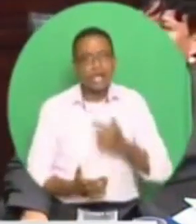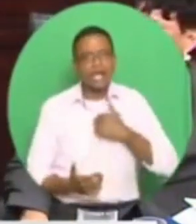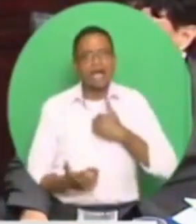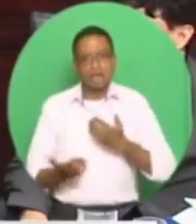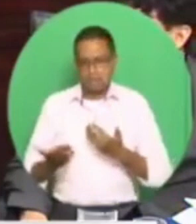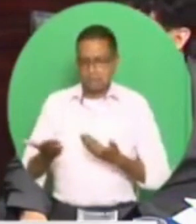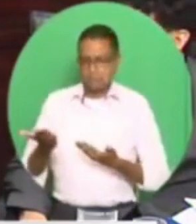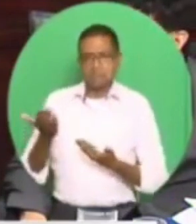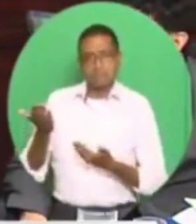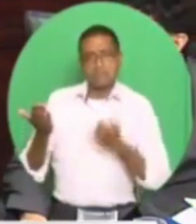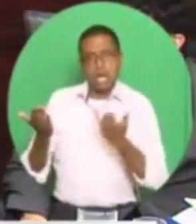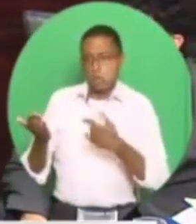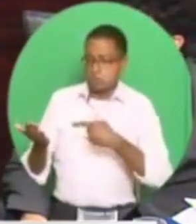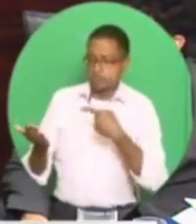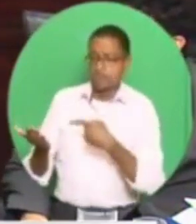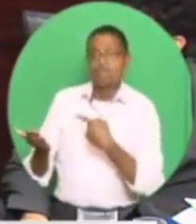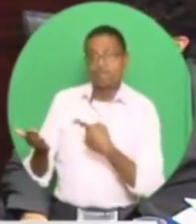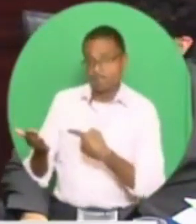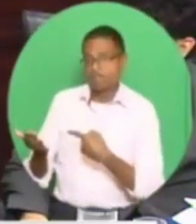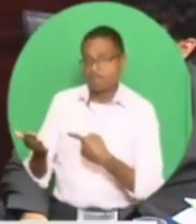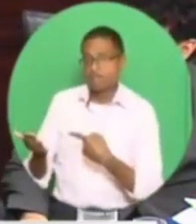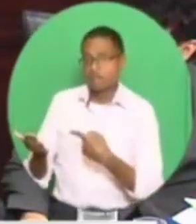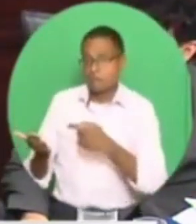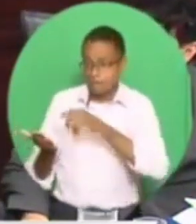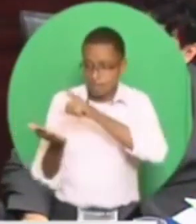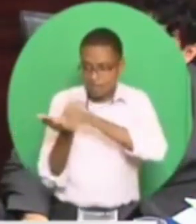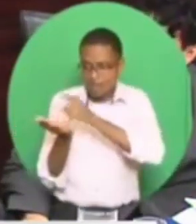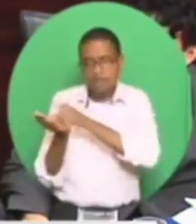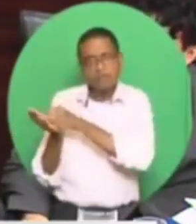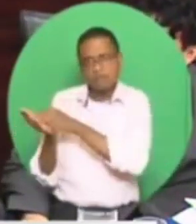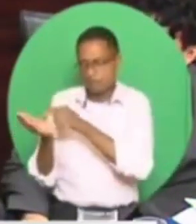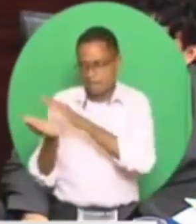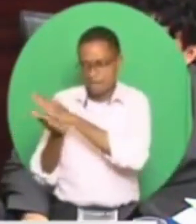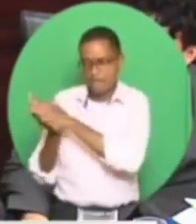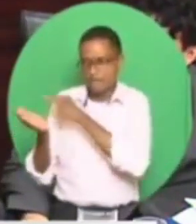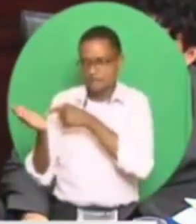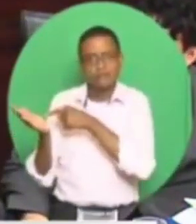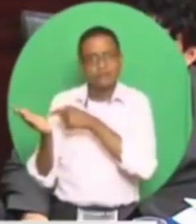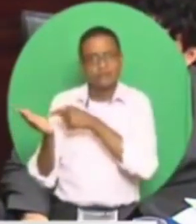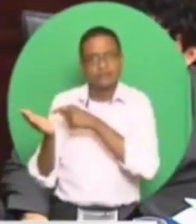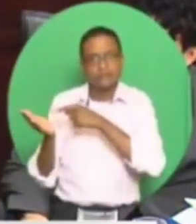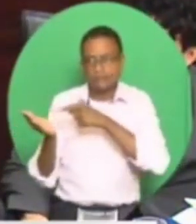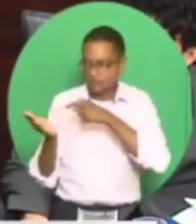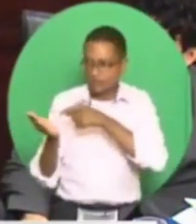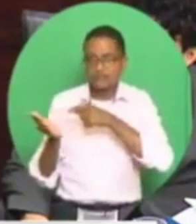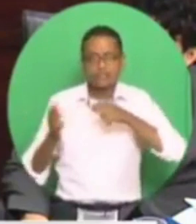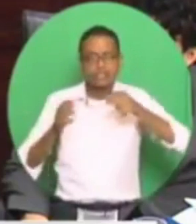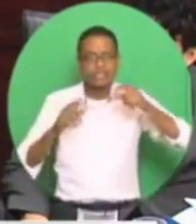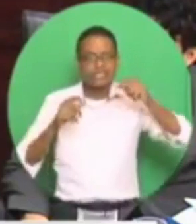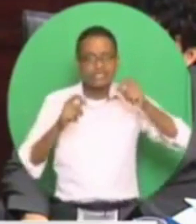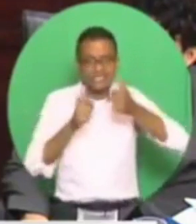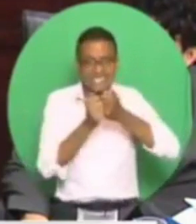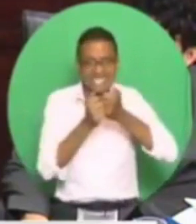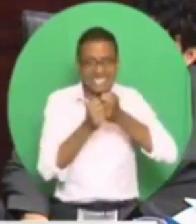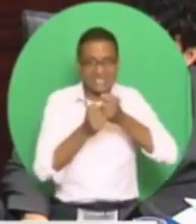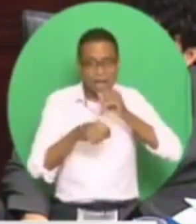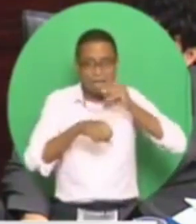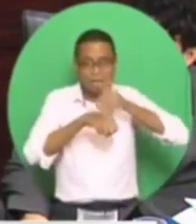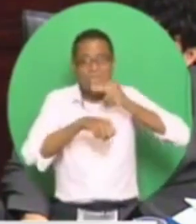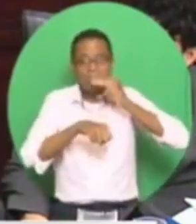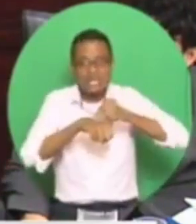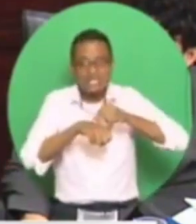in my hand, I have in my hand, you know, printouts of, what is it called, snapshot of text messages and so on, confirming